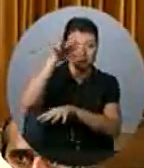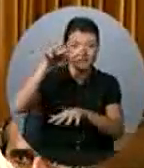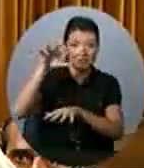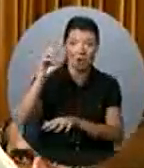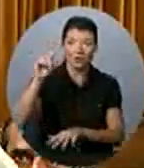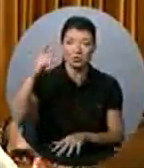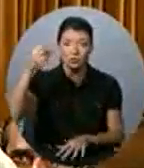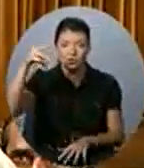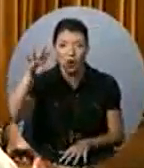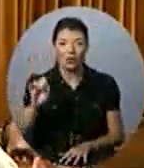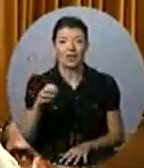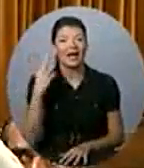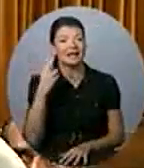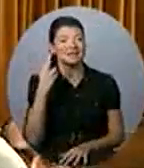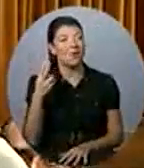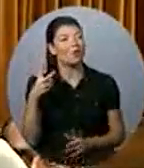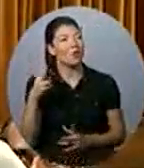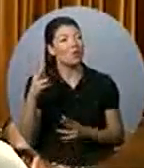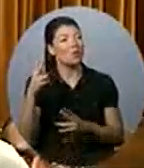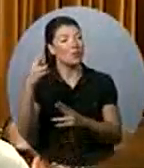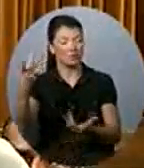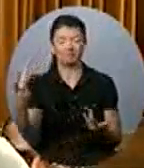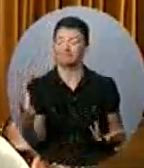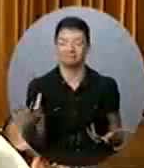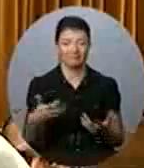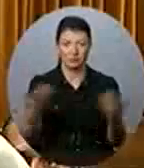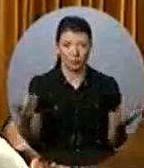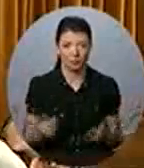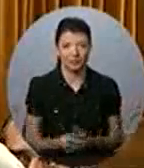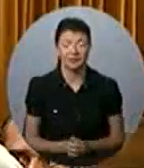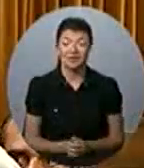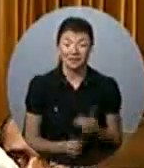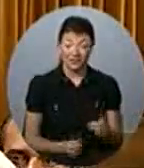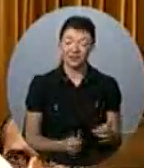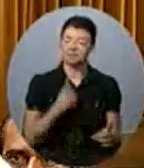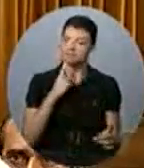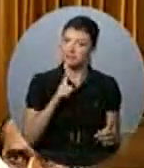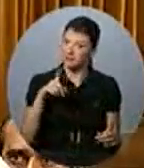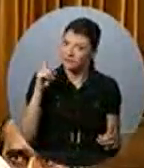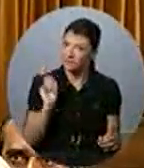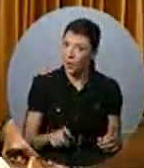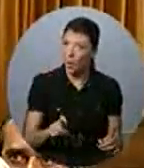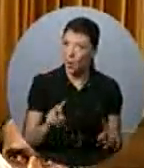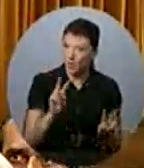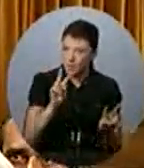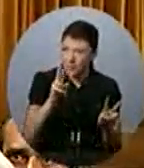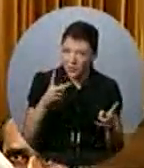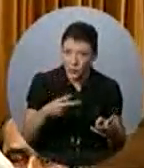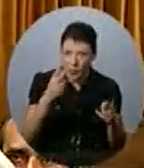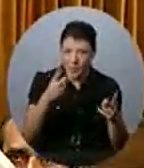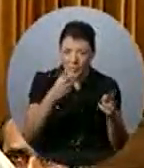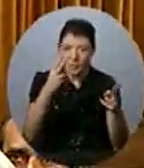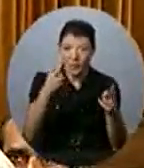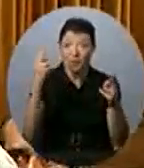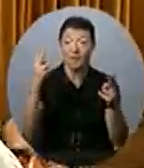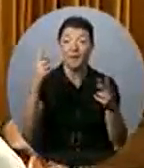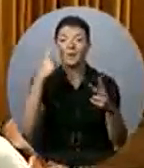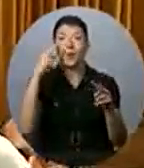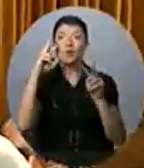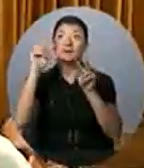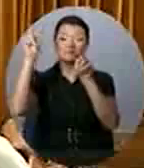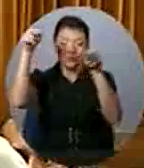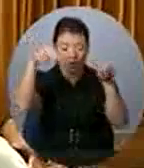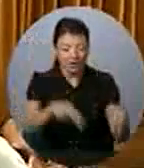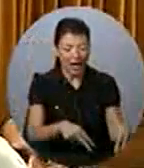do not hold water. The Minister claims that cutbacks are needed to better monitor tar sands pollution.